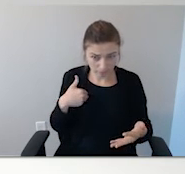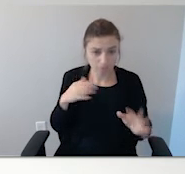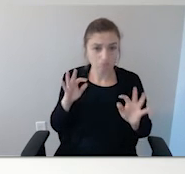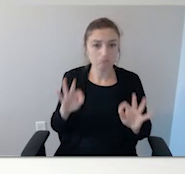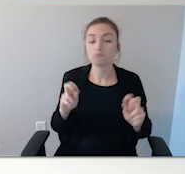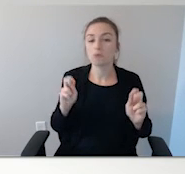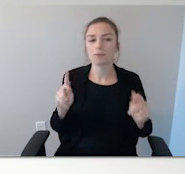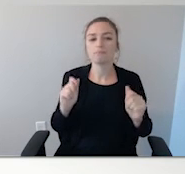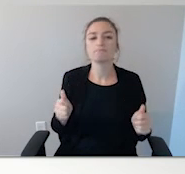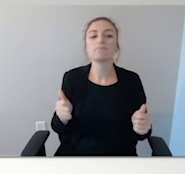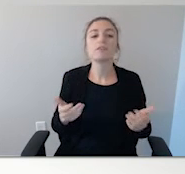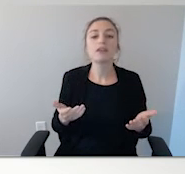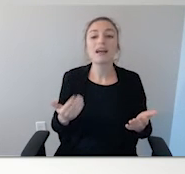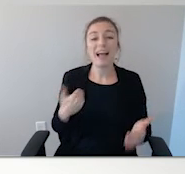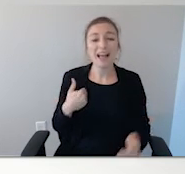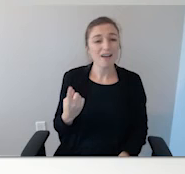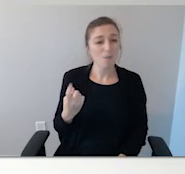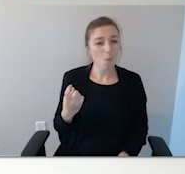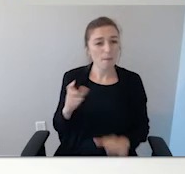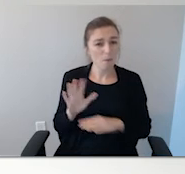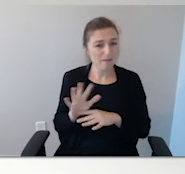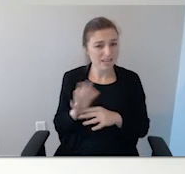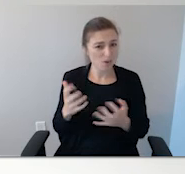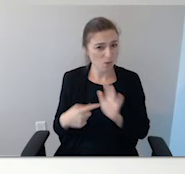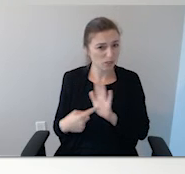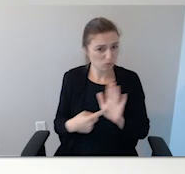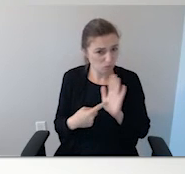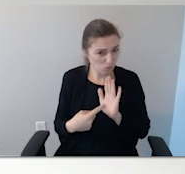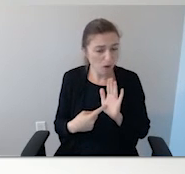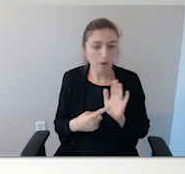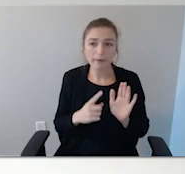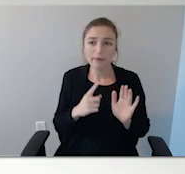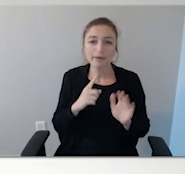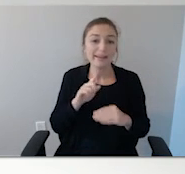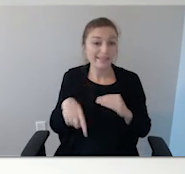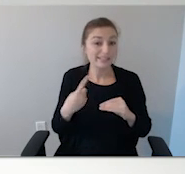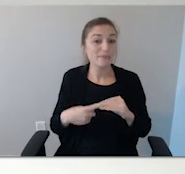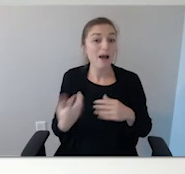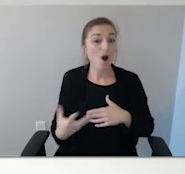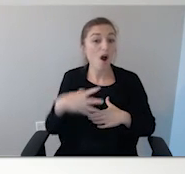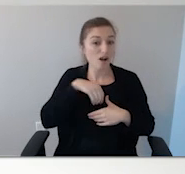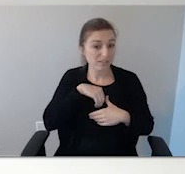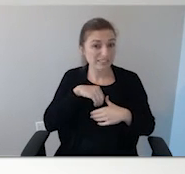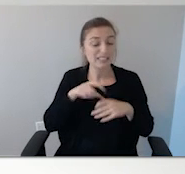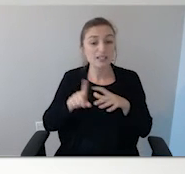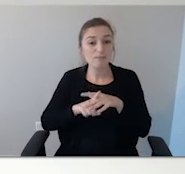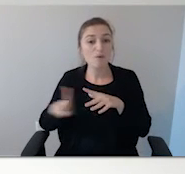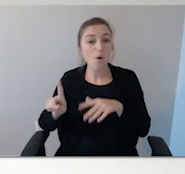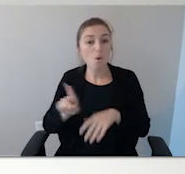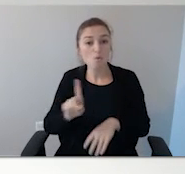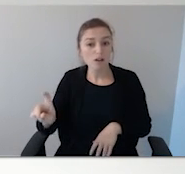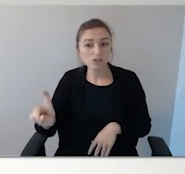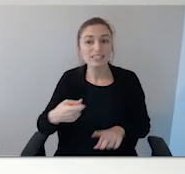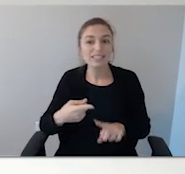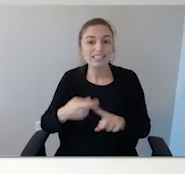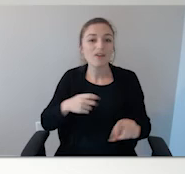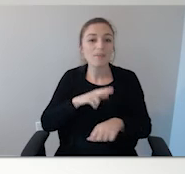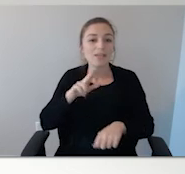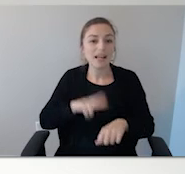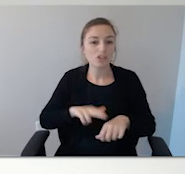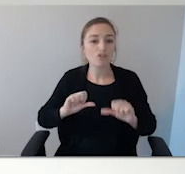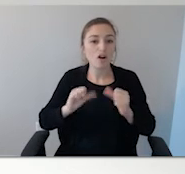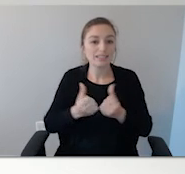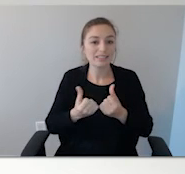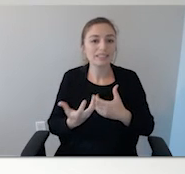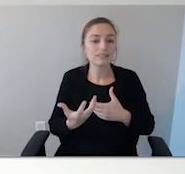Okay, no. There is one more video I wanted to show you. And this is about autism and wandering. It's from the National Autism Association. As I